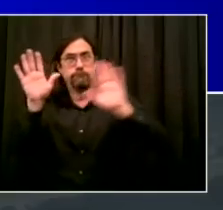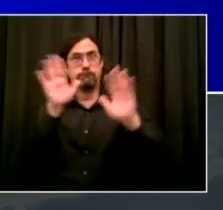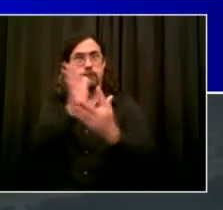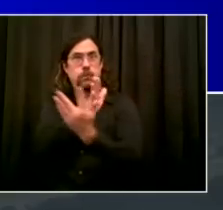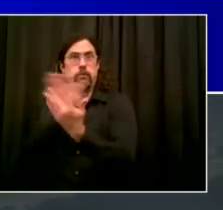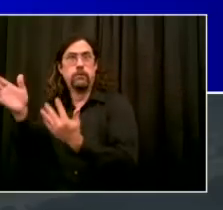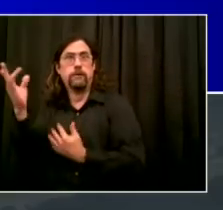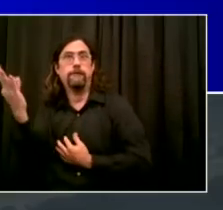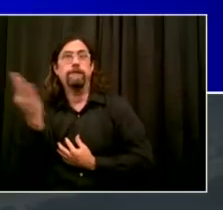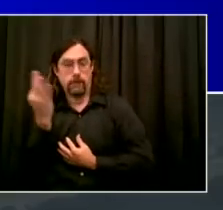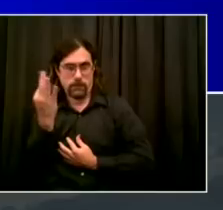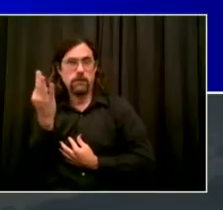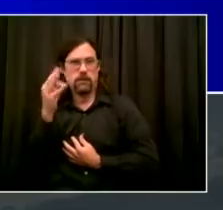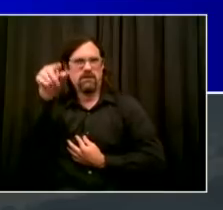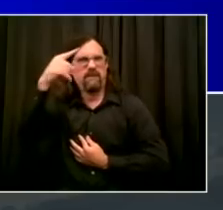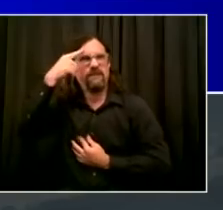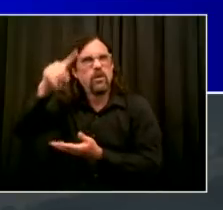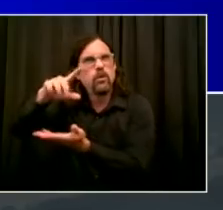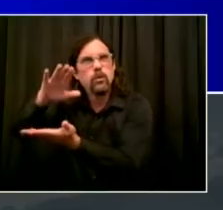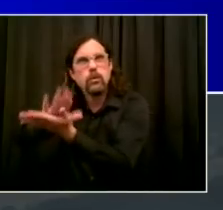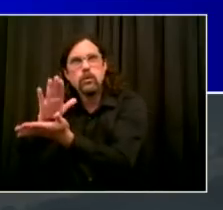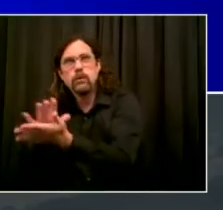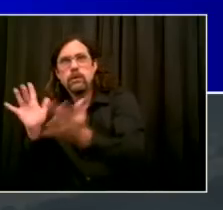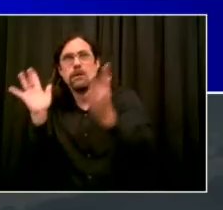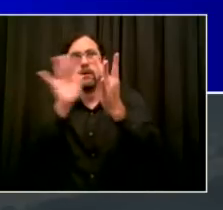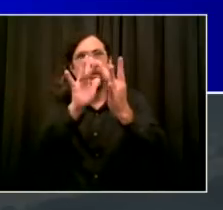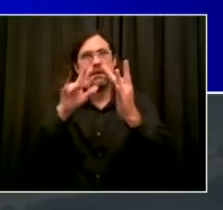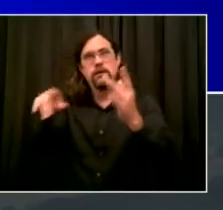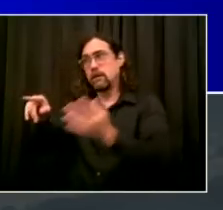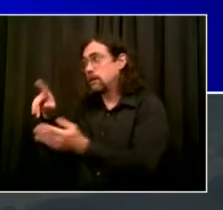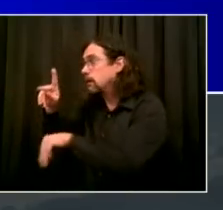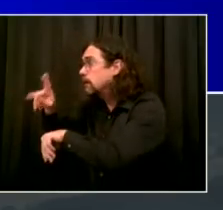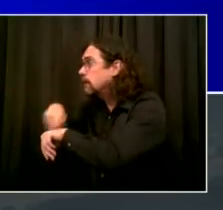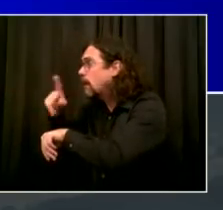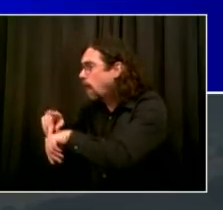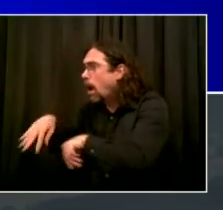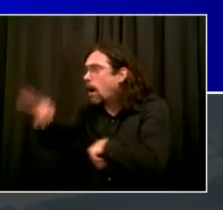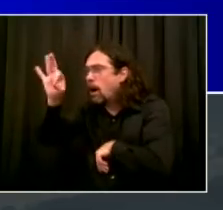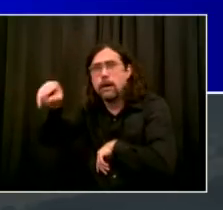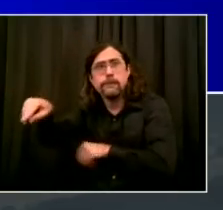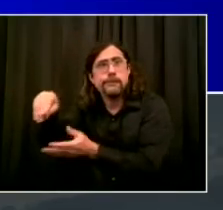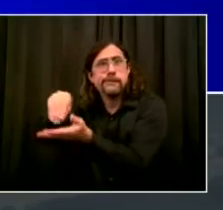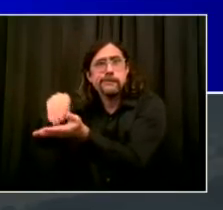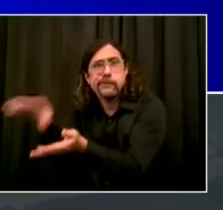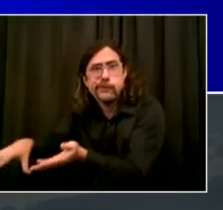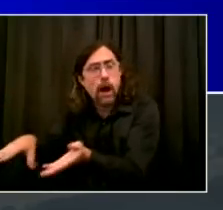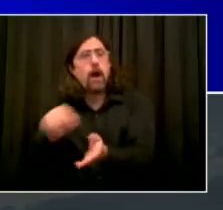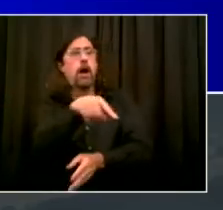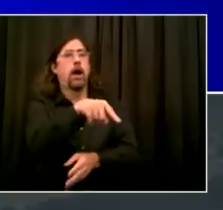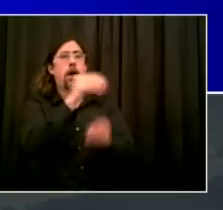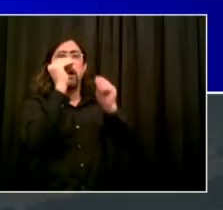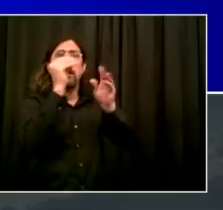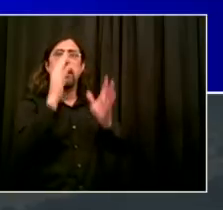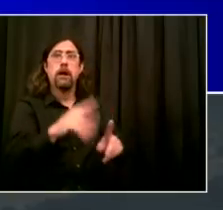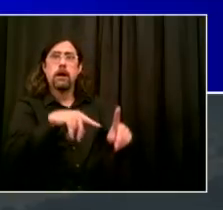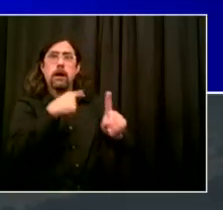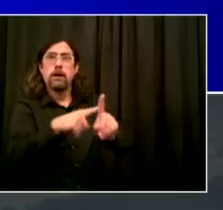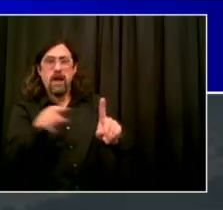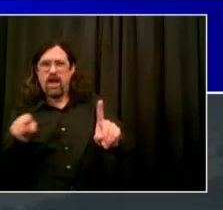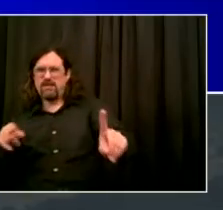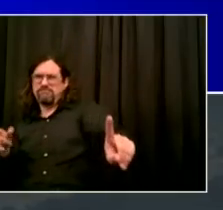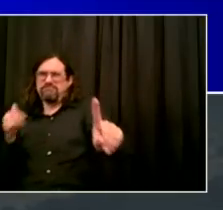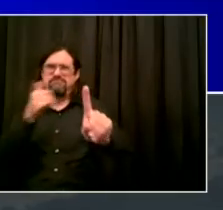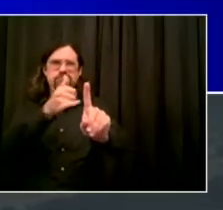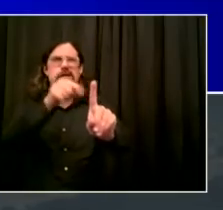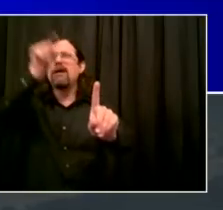alert the situation room team to a situation in their school. That will immediately activate contact tracing and all